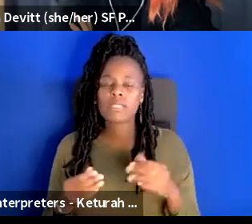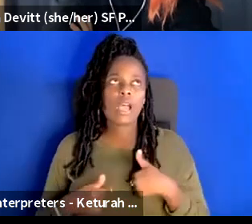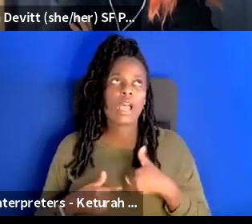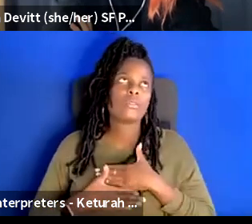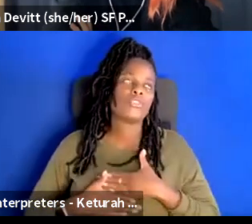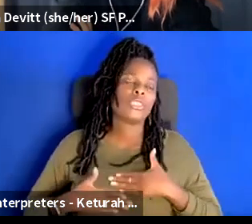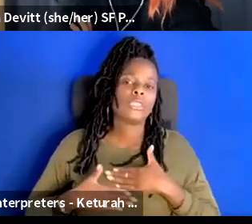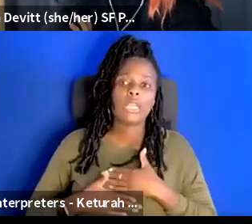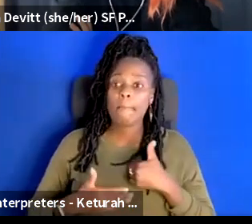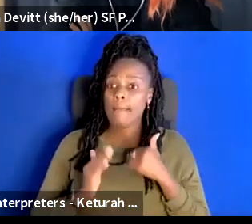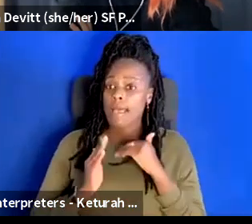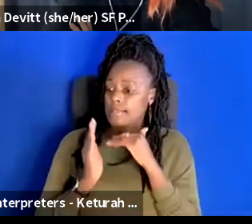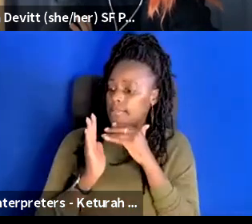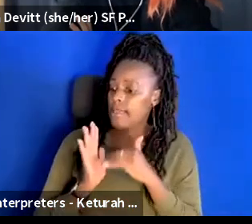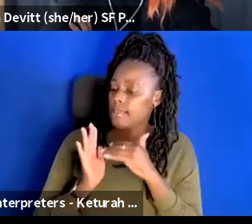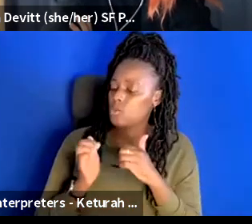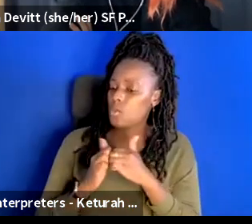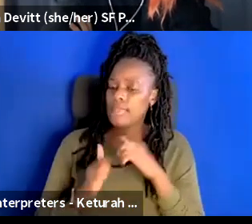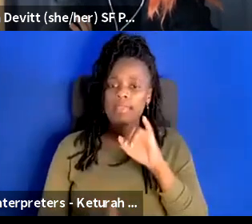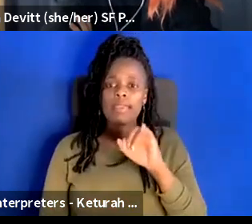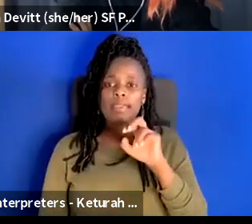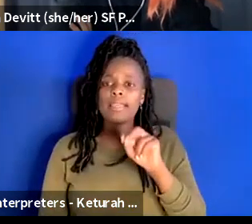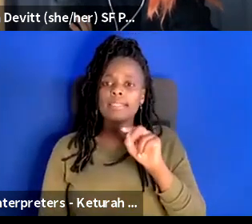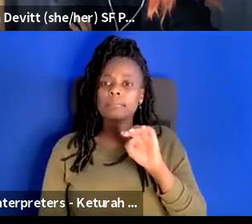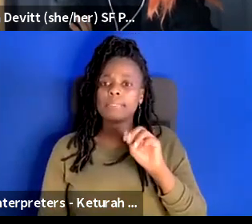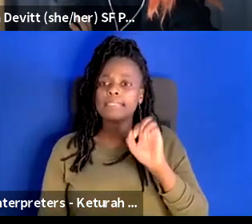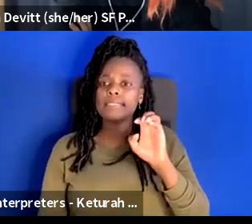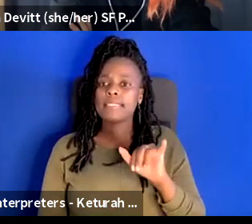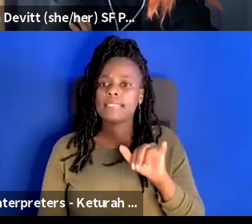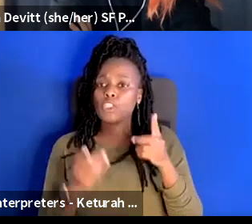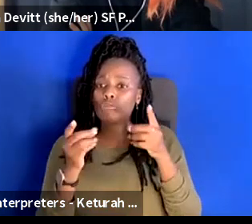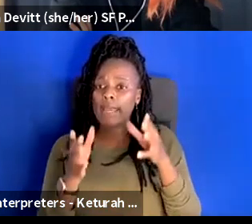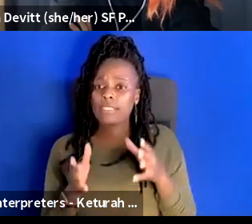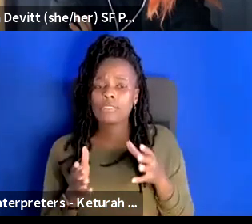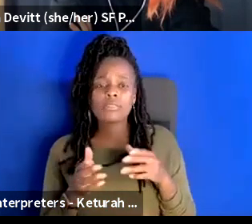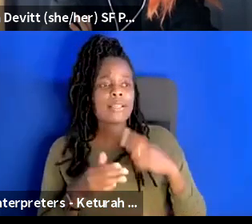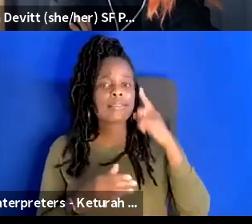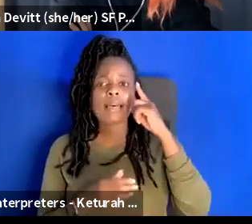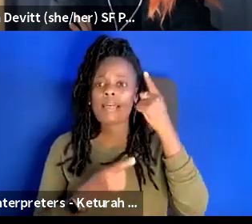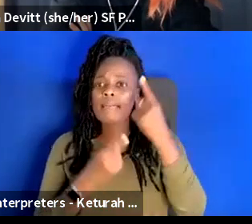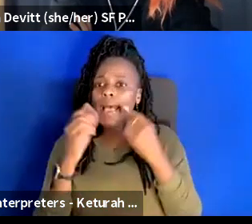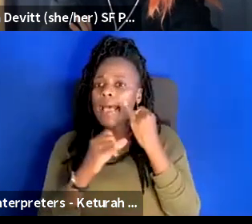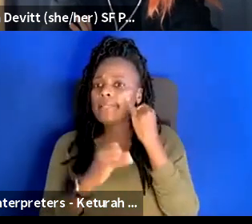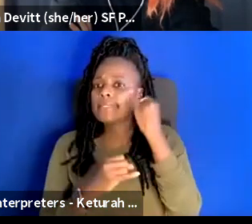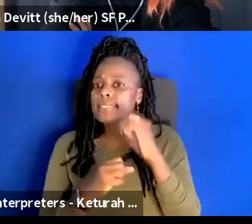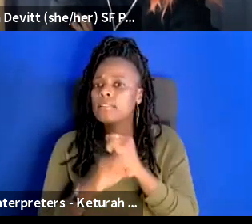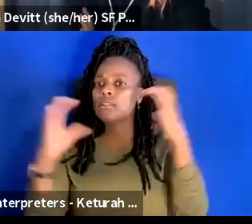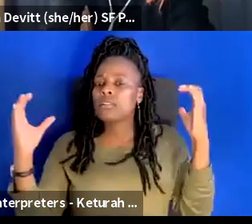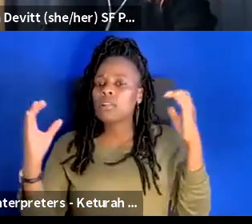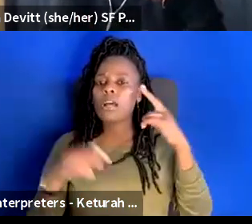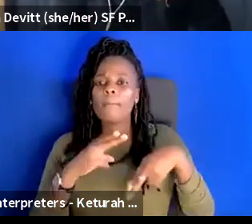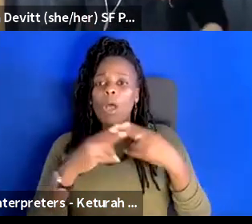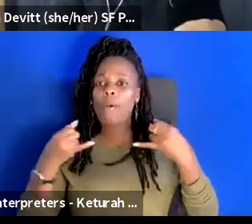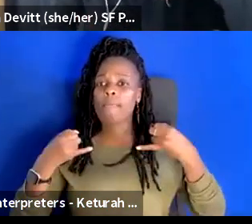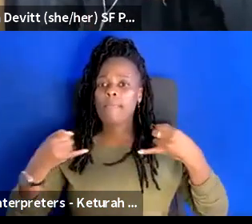intimacy coordination and direction is the um the ideas around boundaries and structure right so there